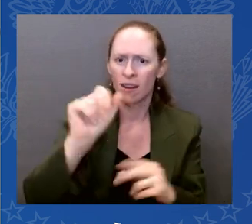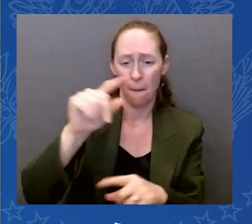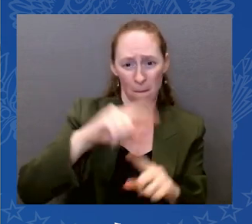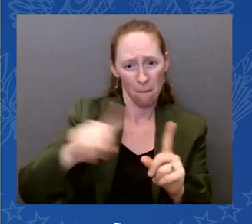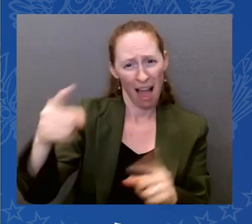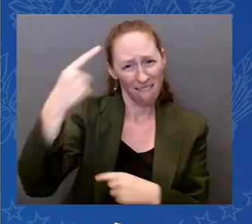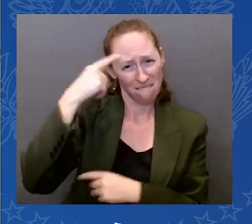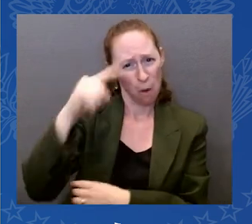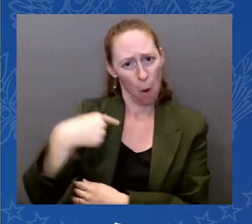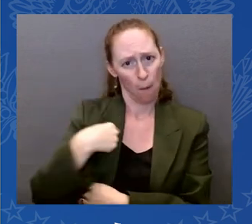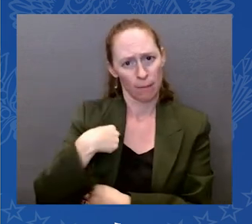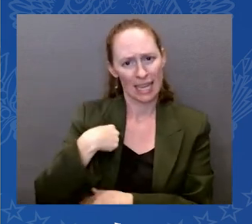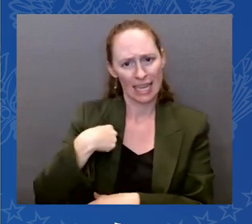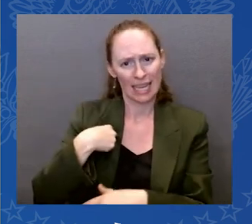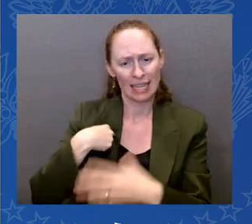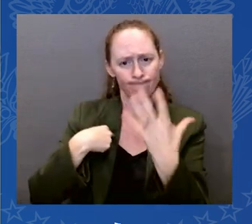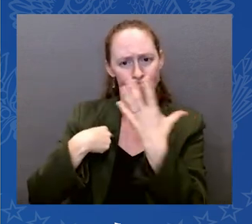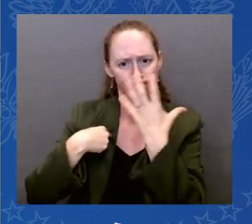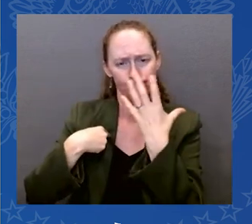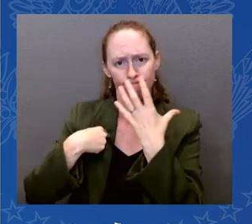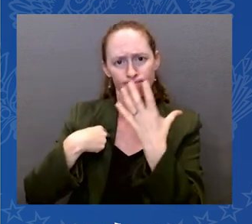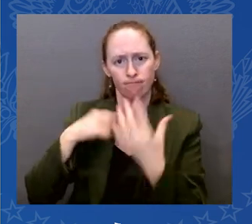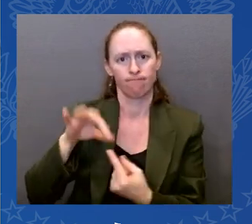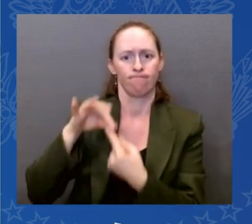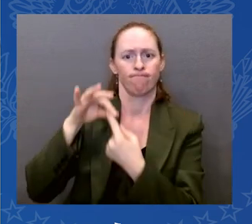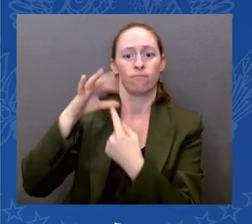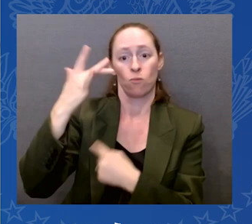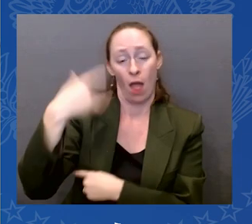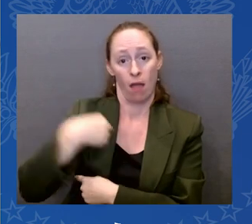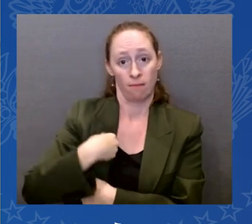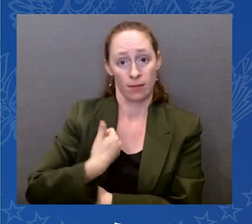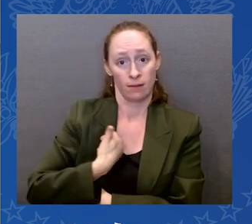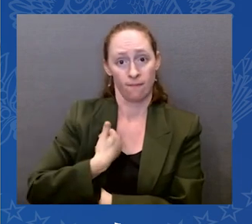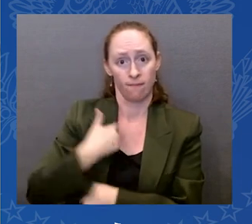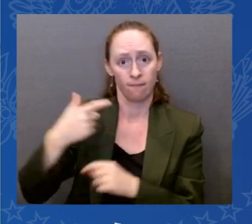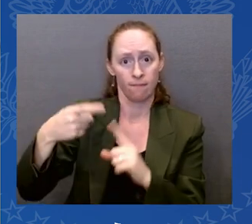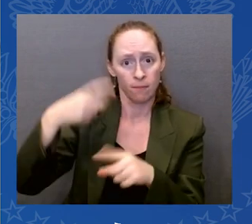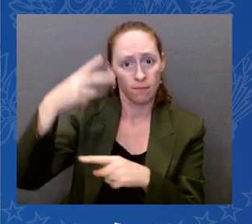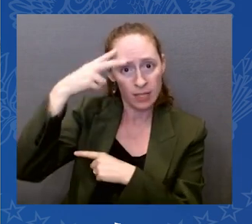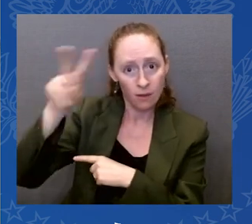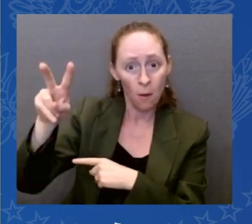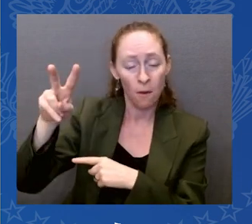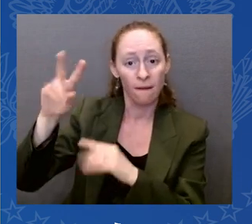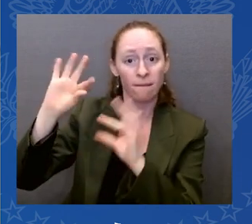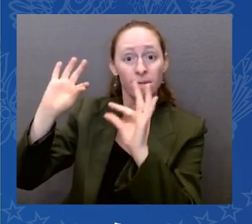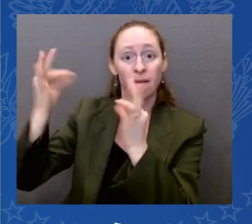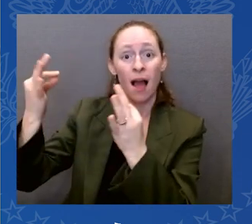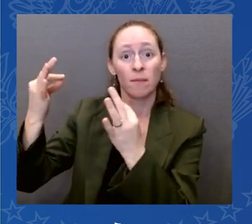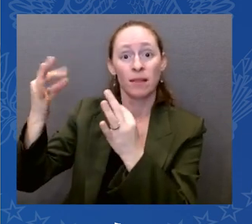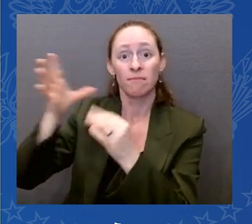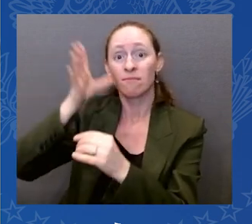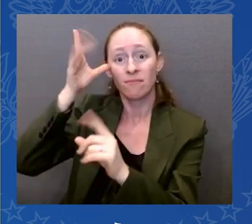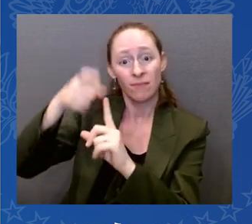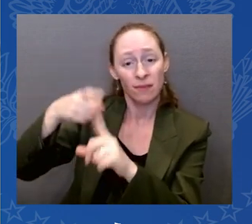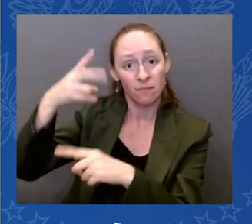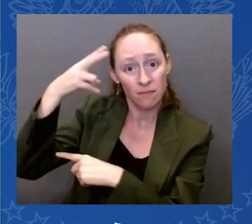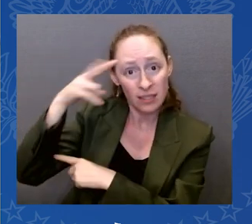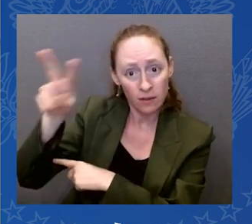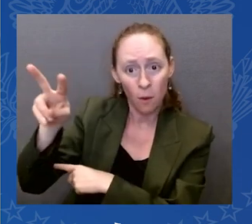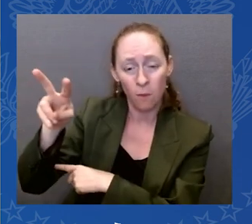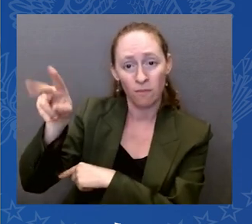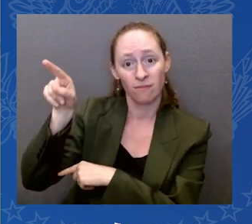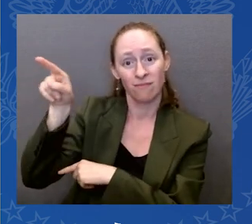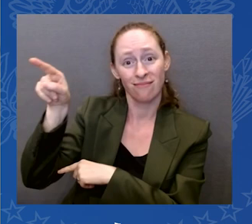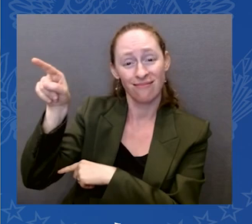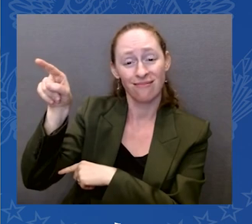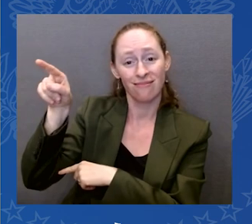this president at this moment in Hispanic history is an even deeper and more distinct honor.